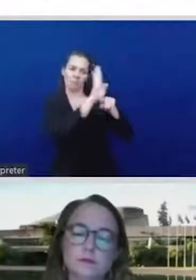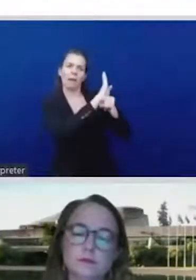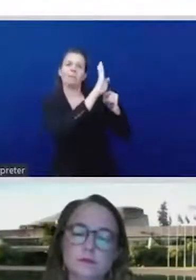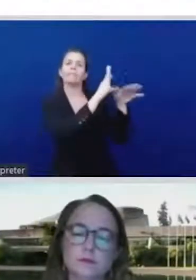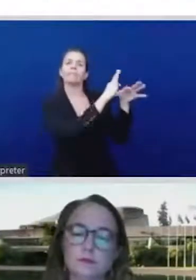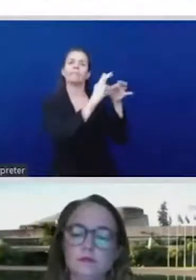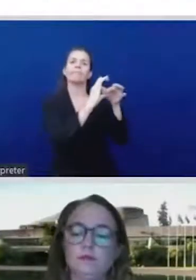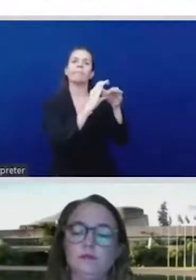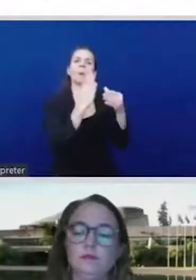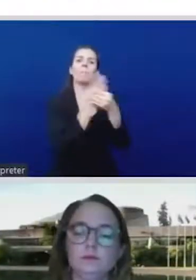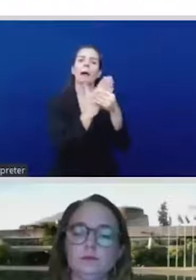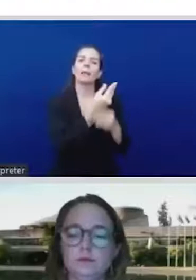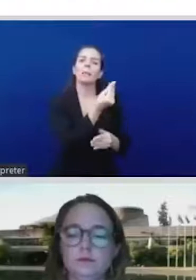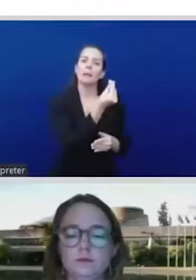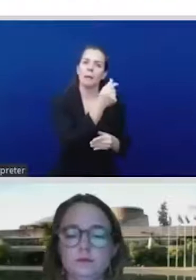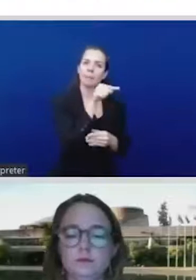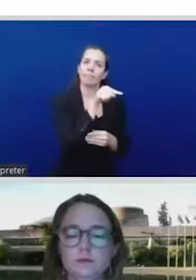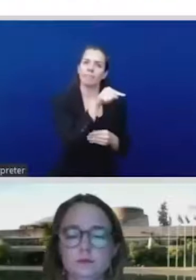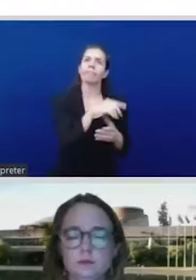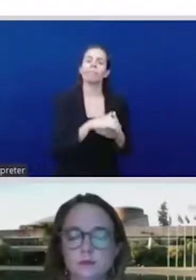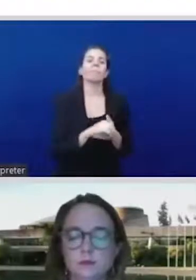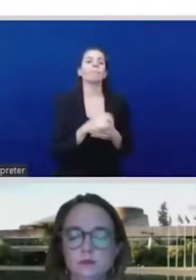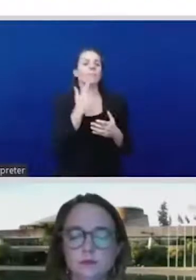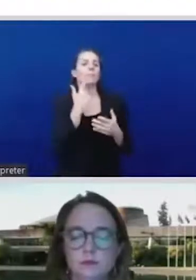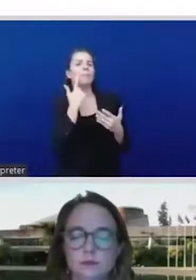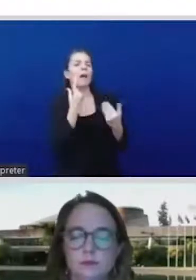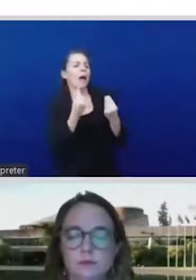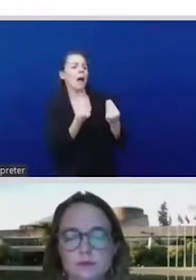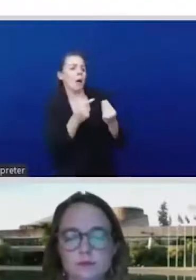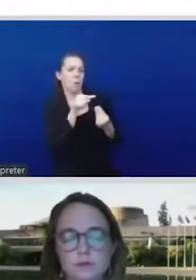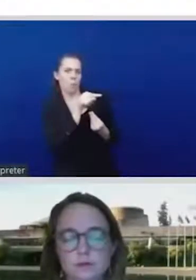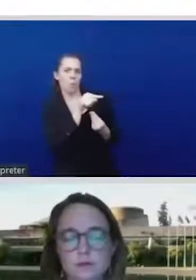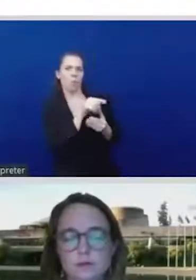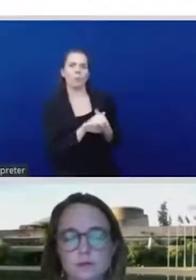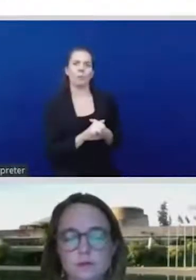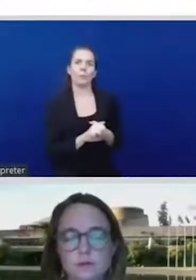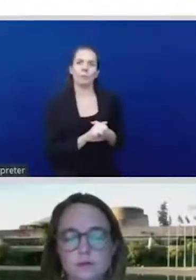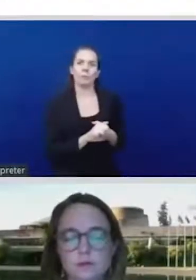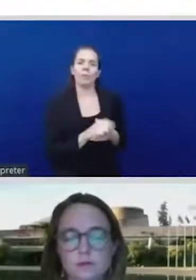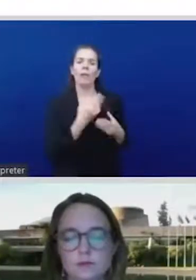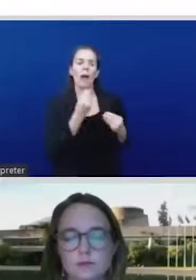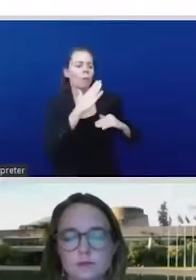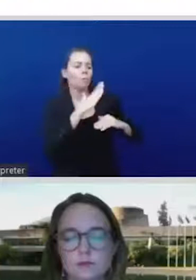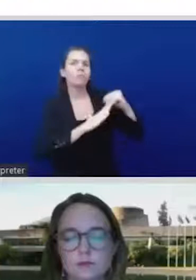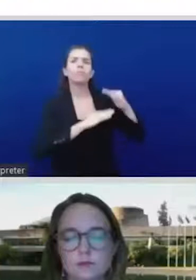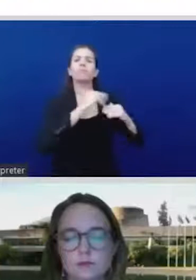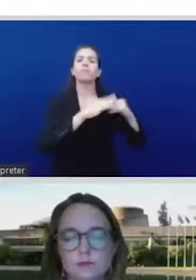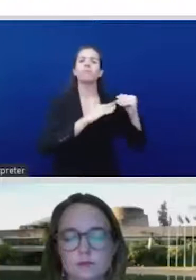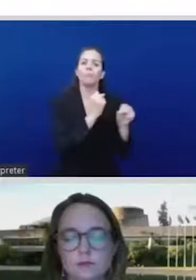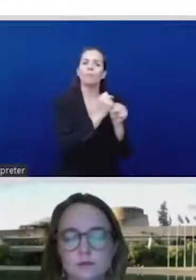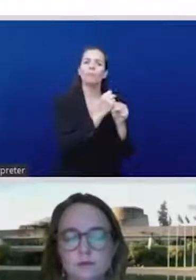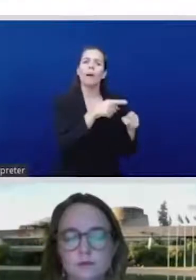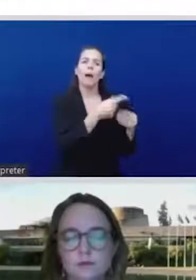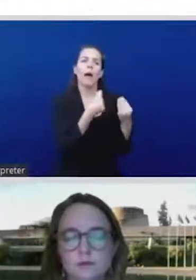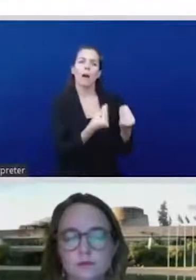We must build a compliance with already international agree high standards, and these are